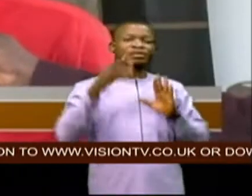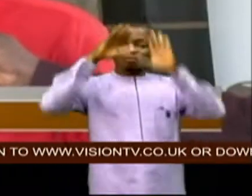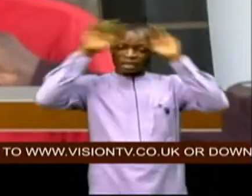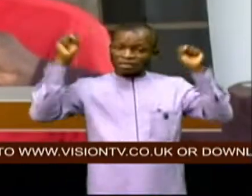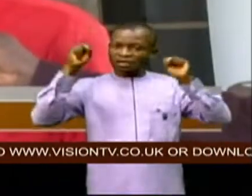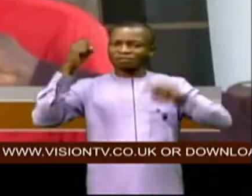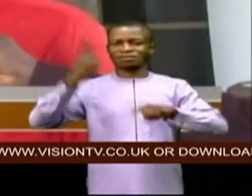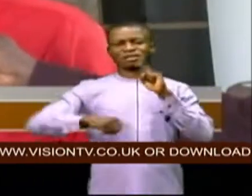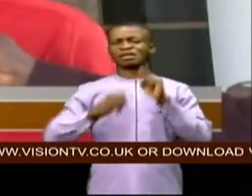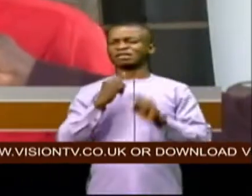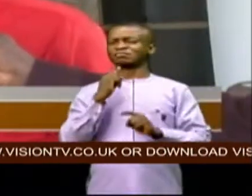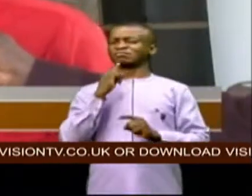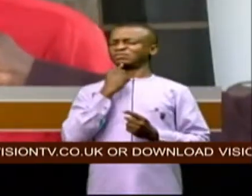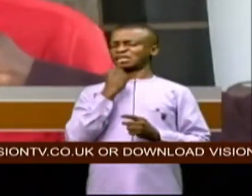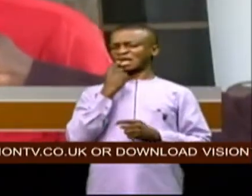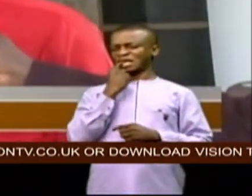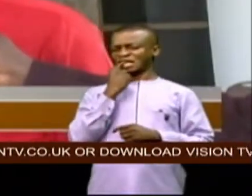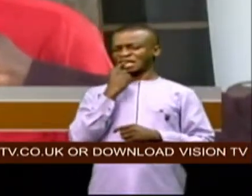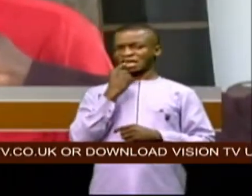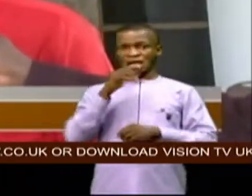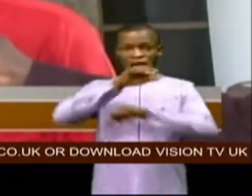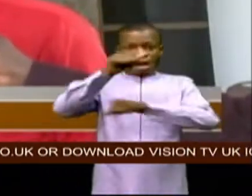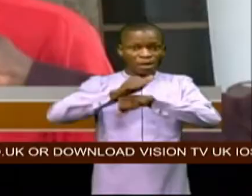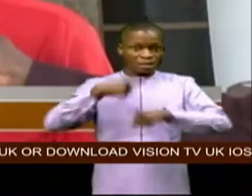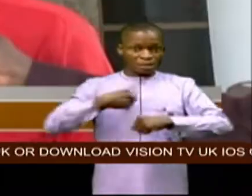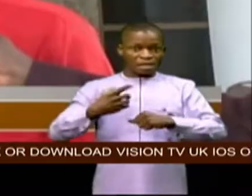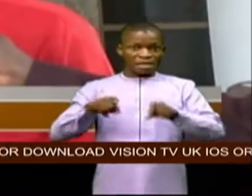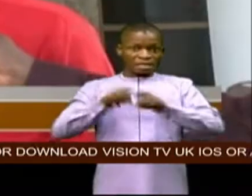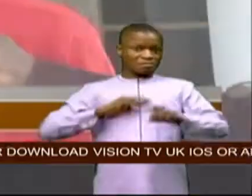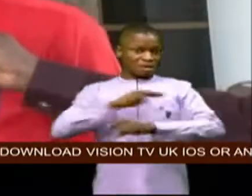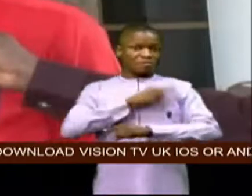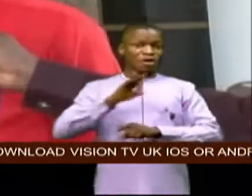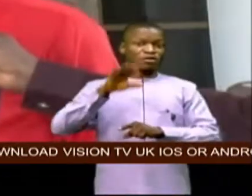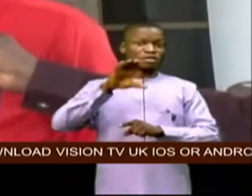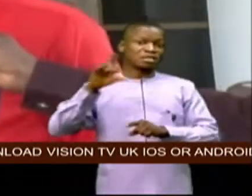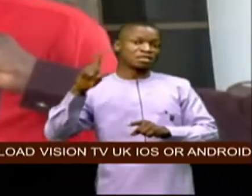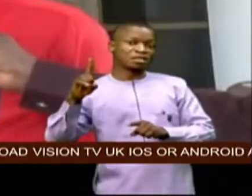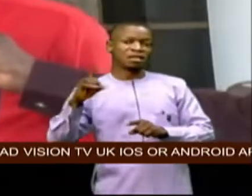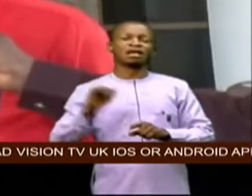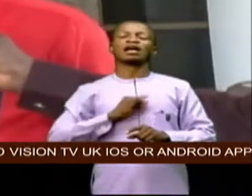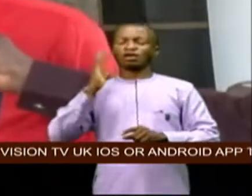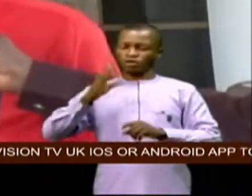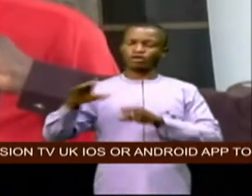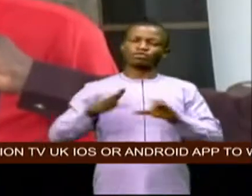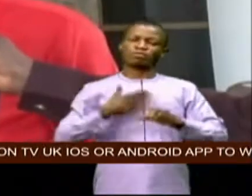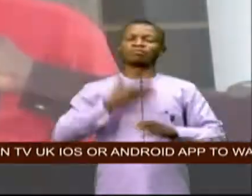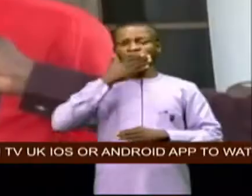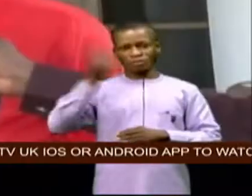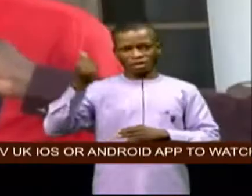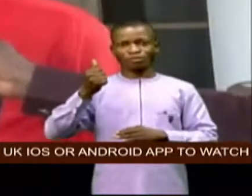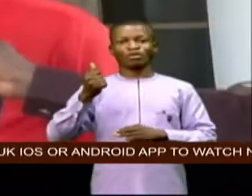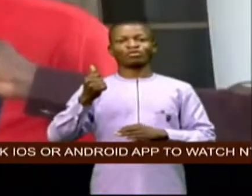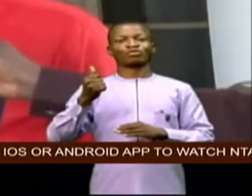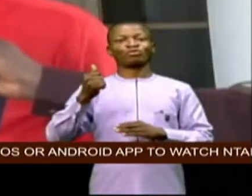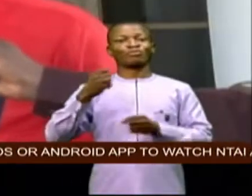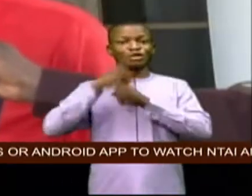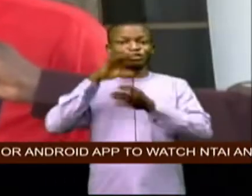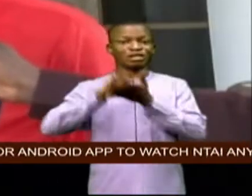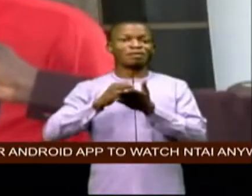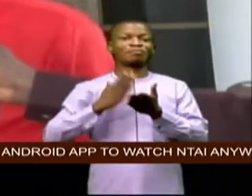appointing me as a member of the ccb i will do my best i'll make sure that i will write my name